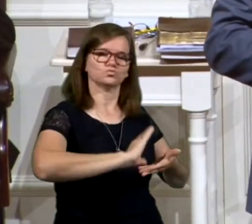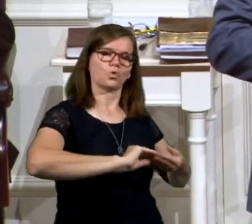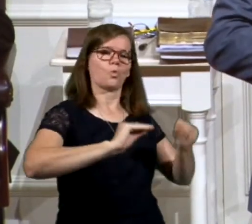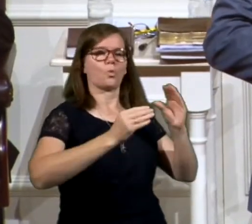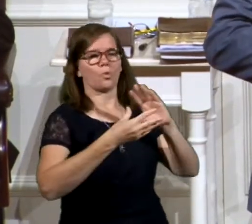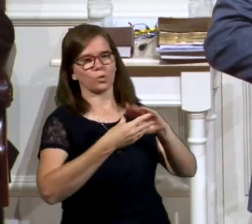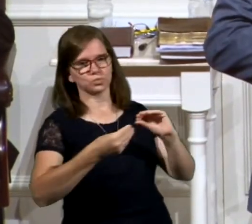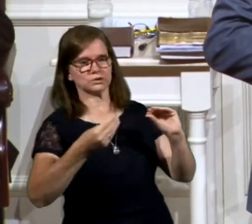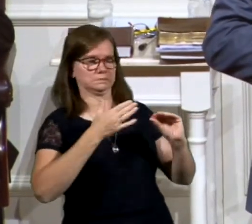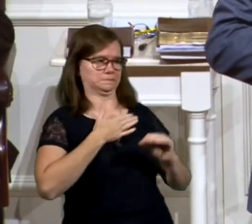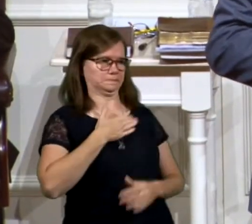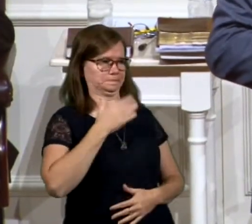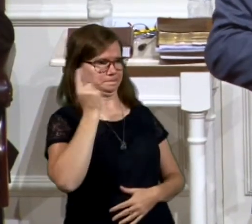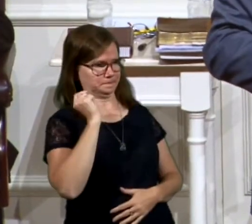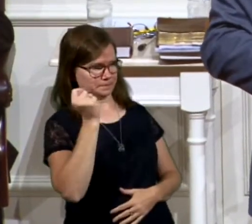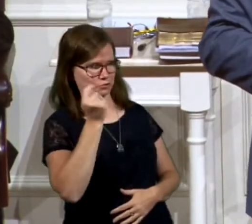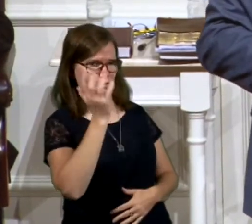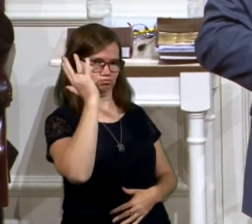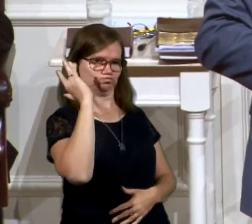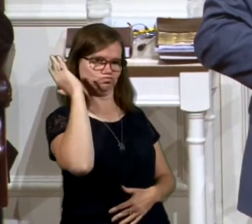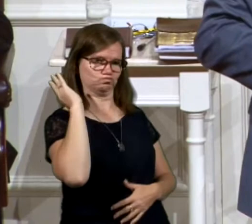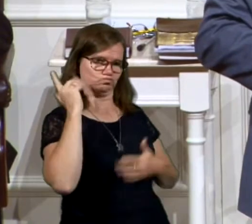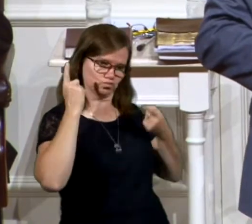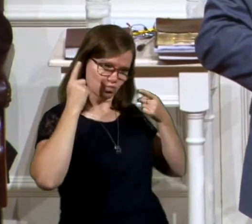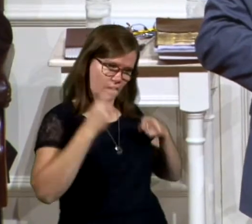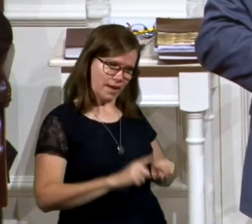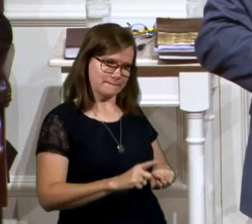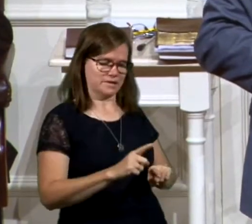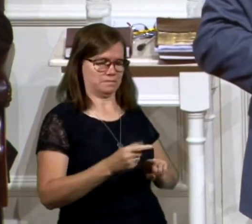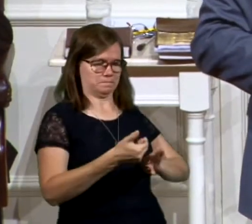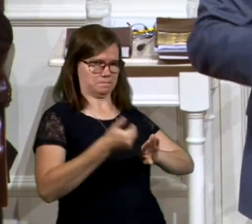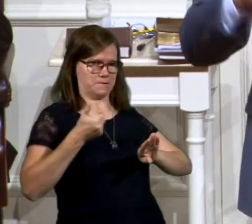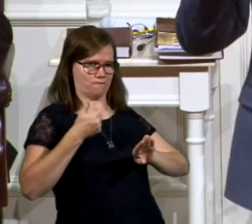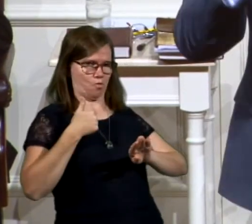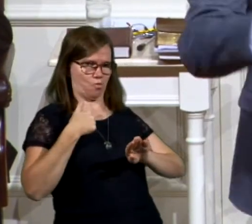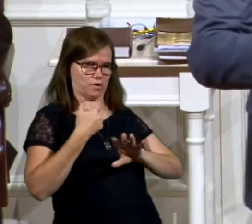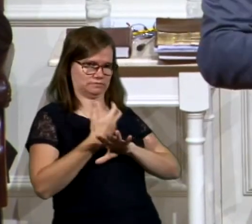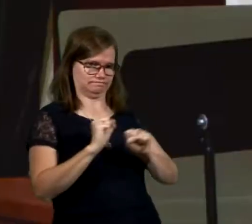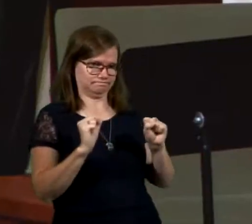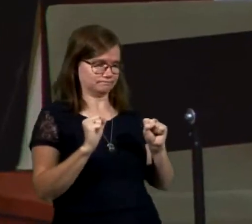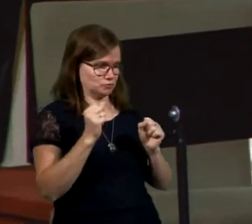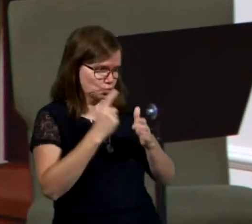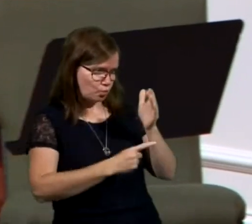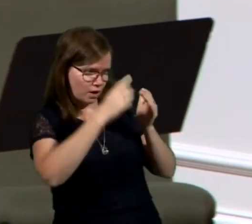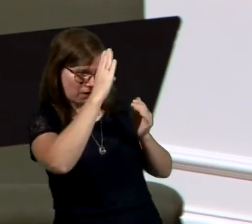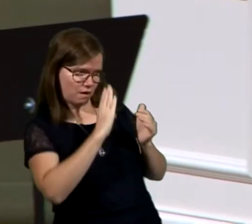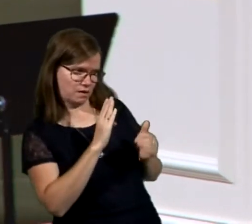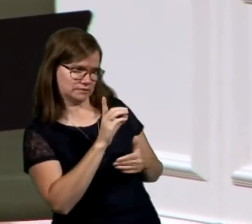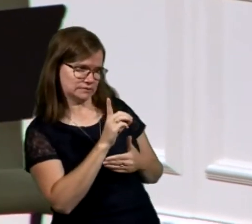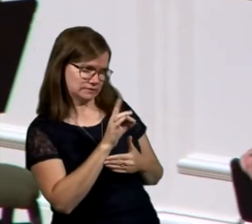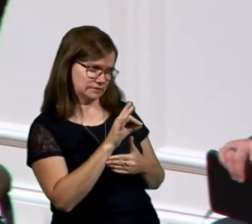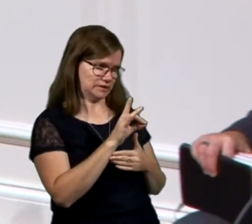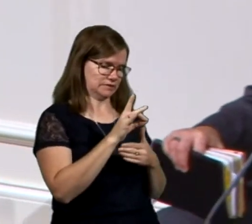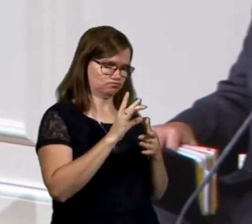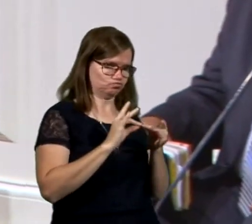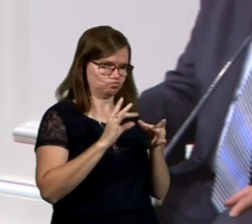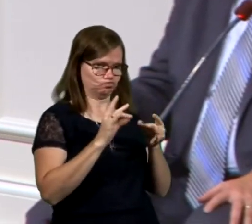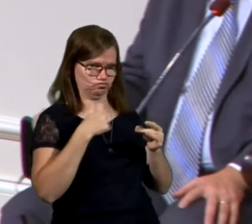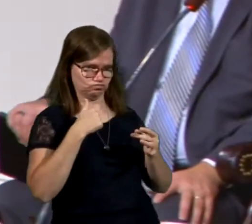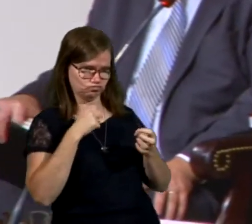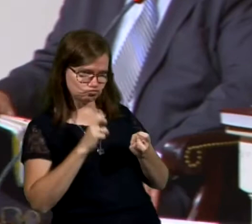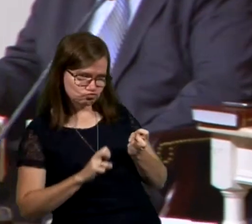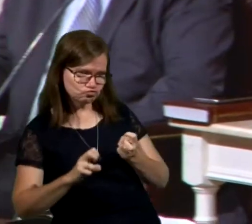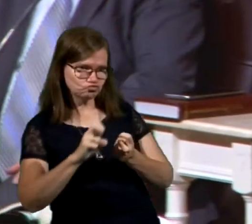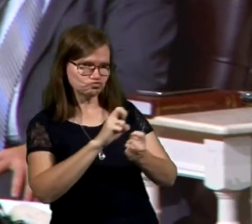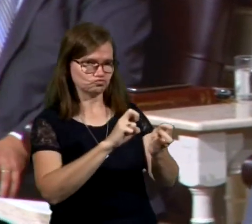shared his testimony about what he was before Jesus. What God did for him on the road to Damascus. He